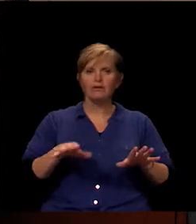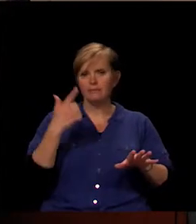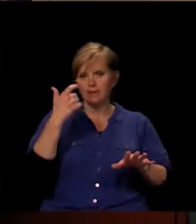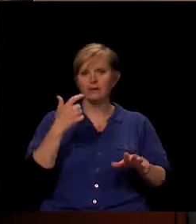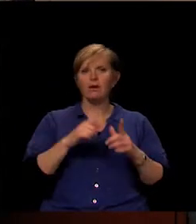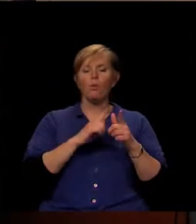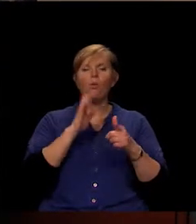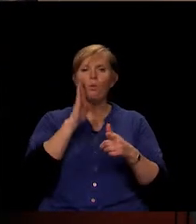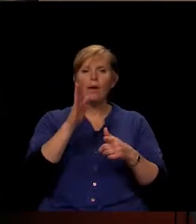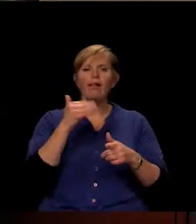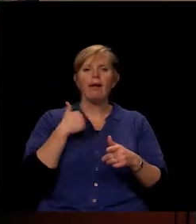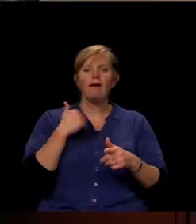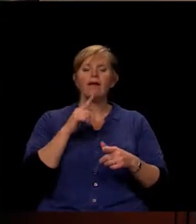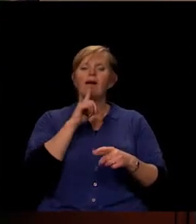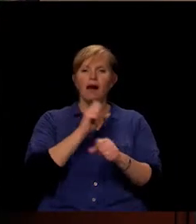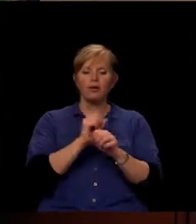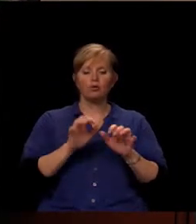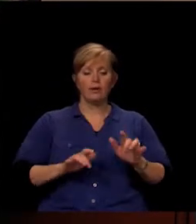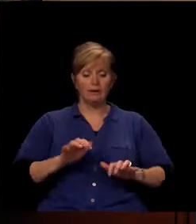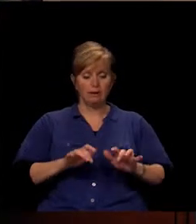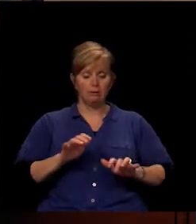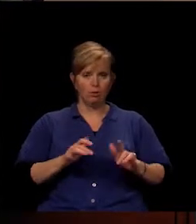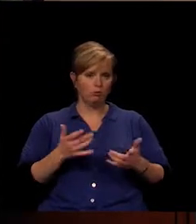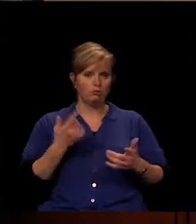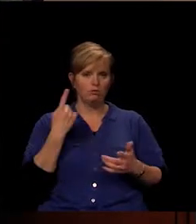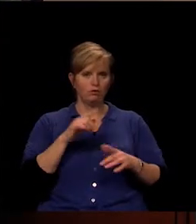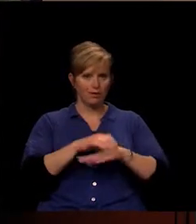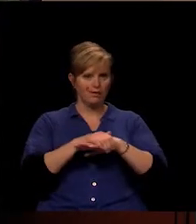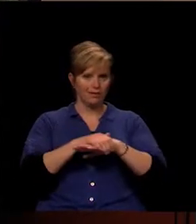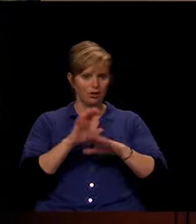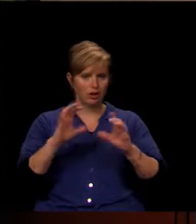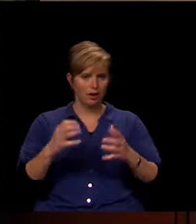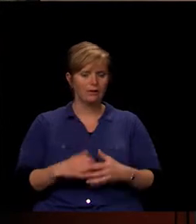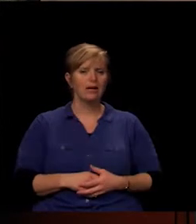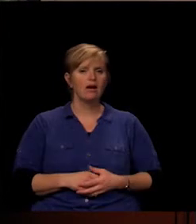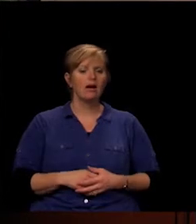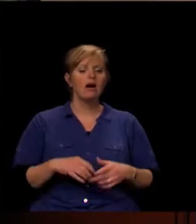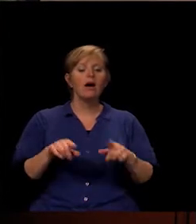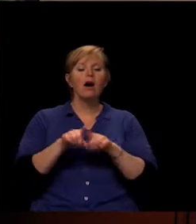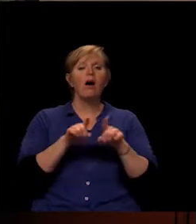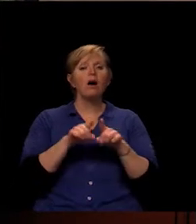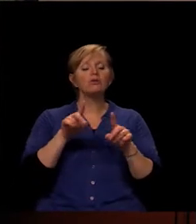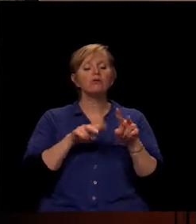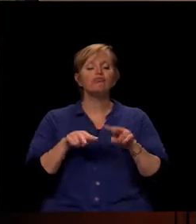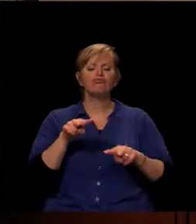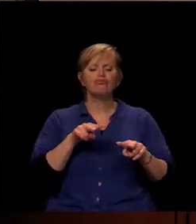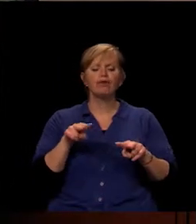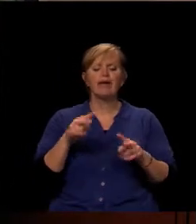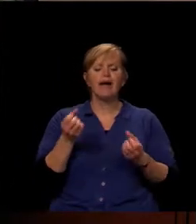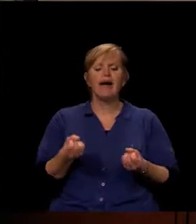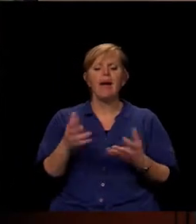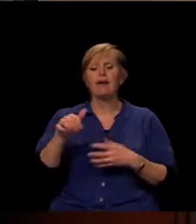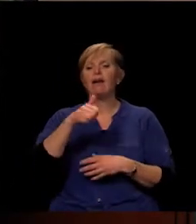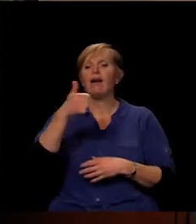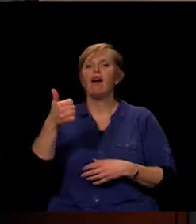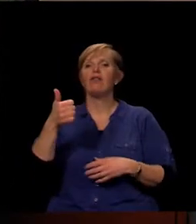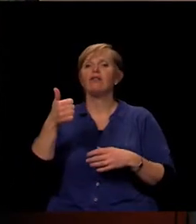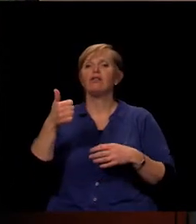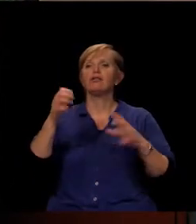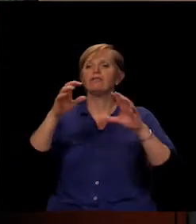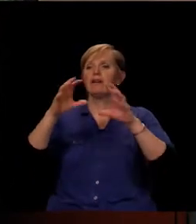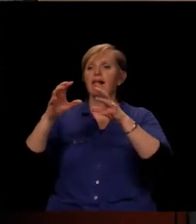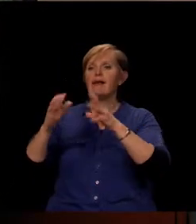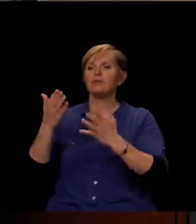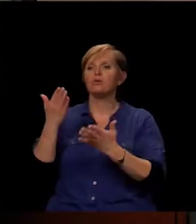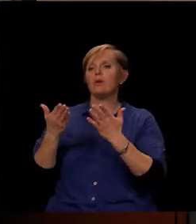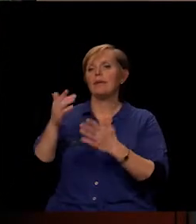classroom. And then we're also taking a look at how many other areas we might need to have a classroom set in or a shared